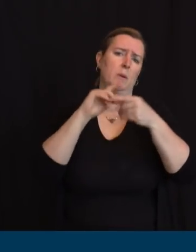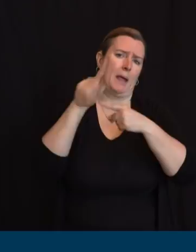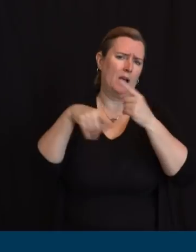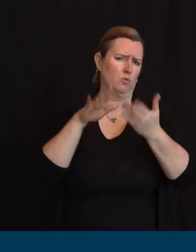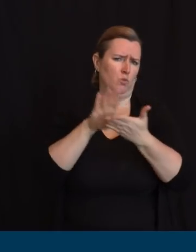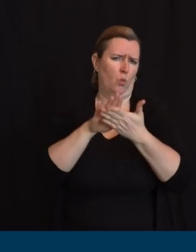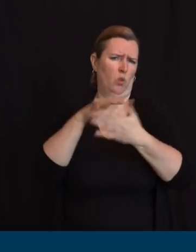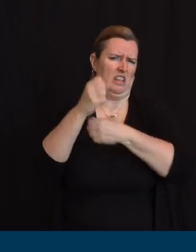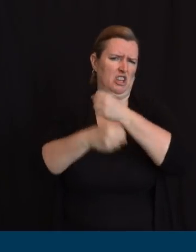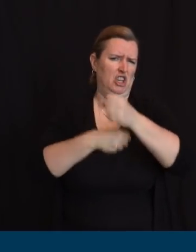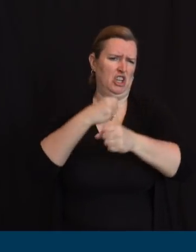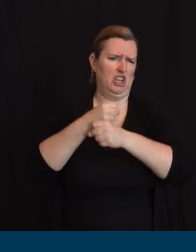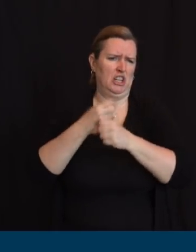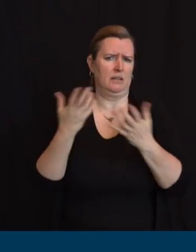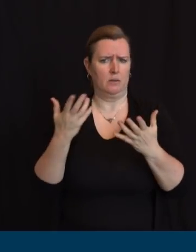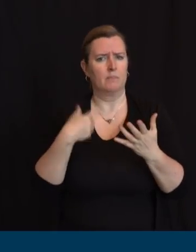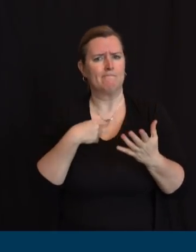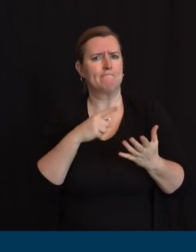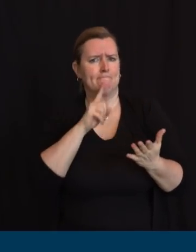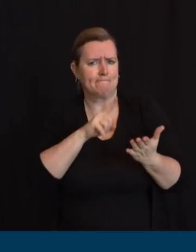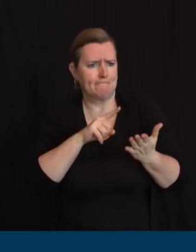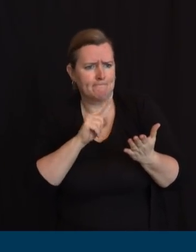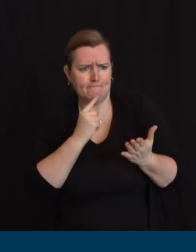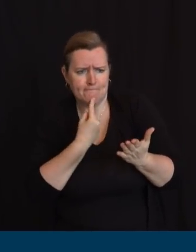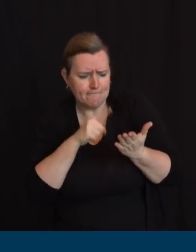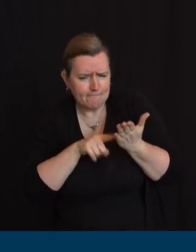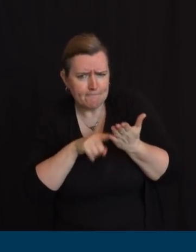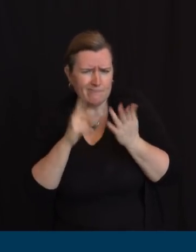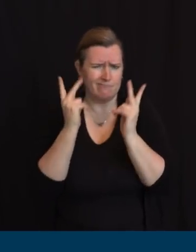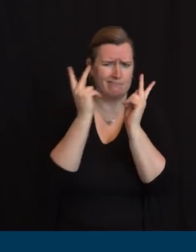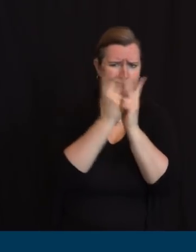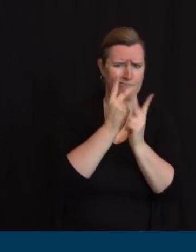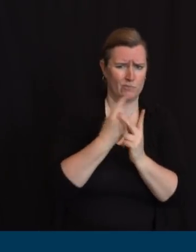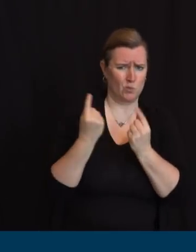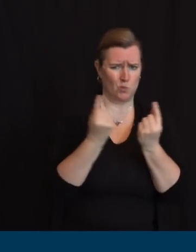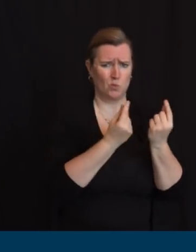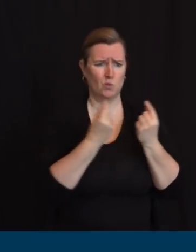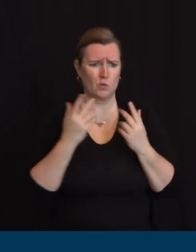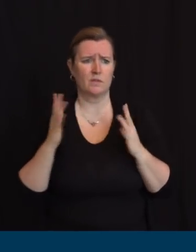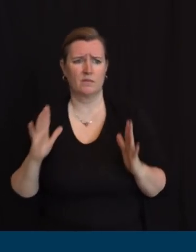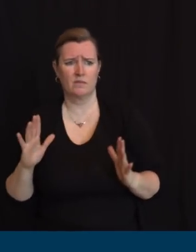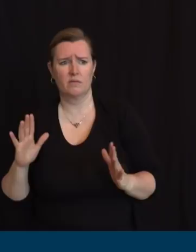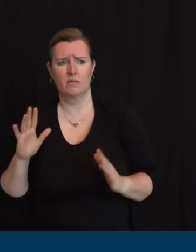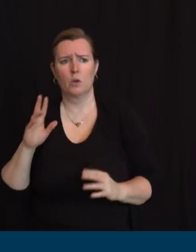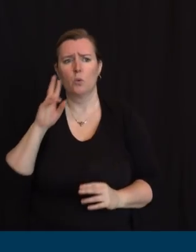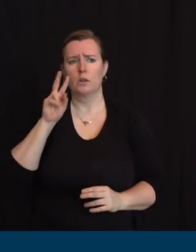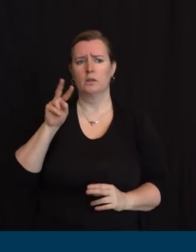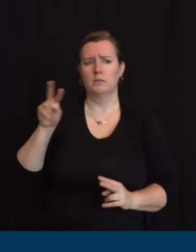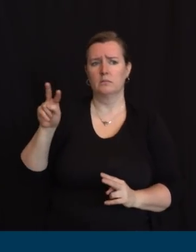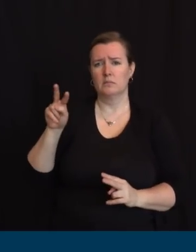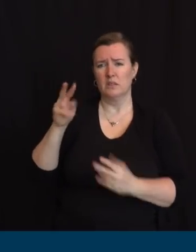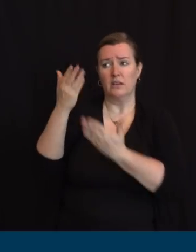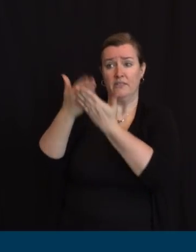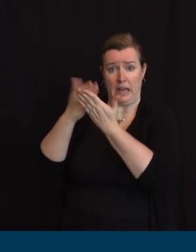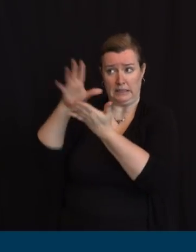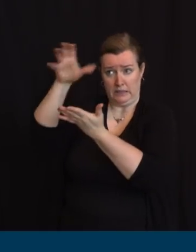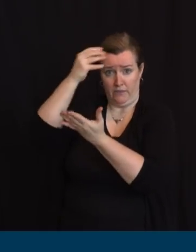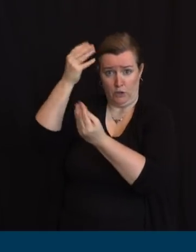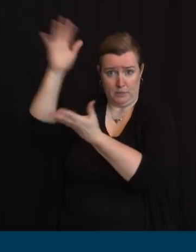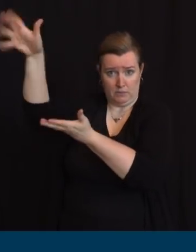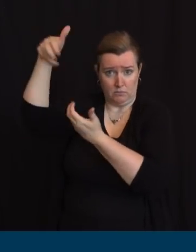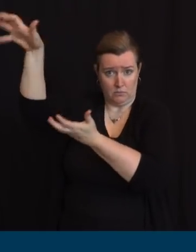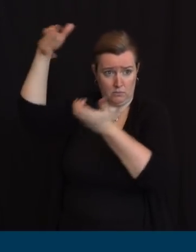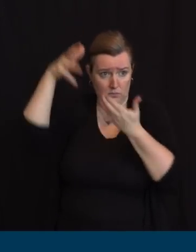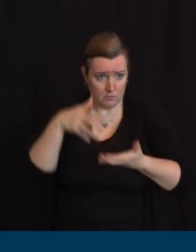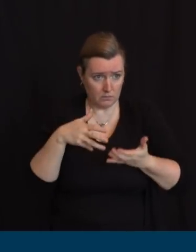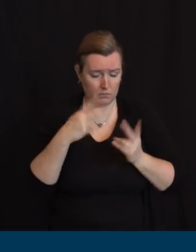along we make these calls based on the the facts and we'll continue to do that uh and again everybody in the meantime just keep doing what you're doing